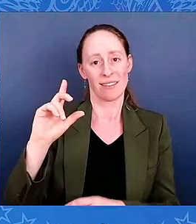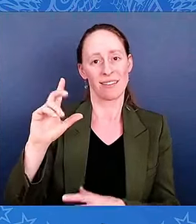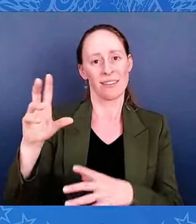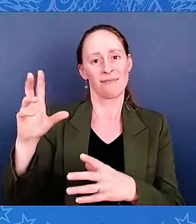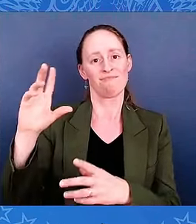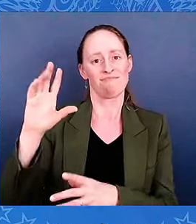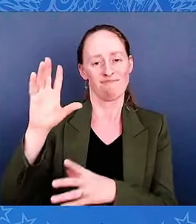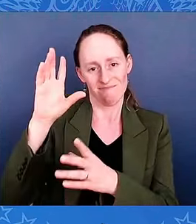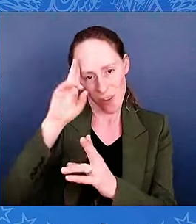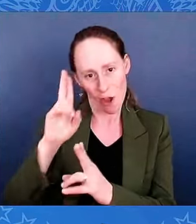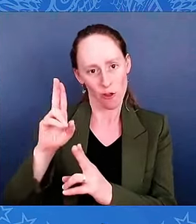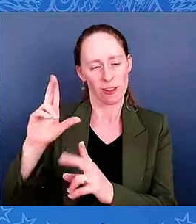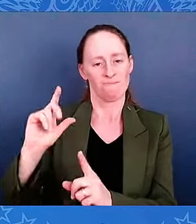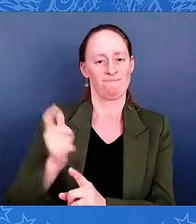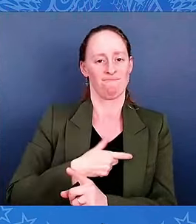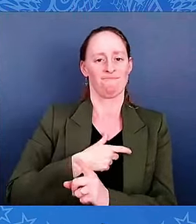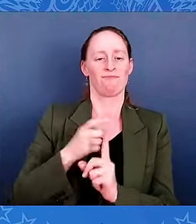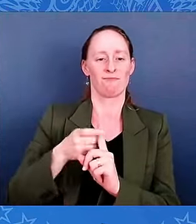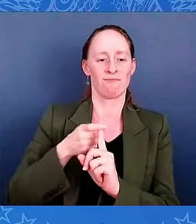-grandfather,